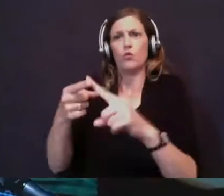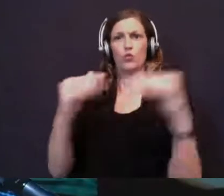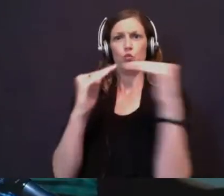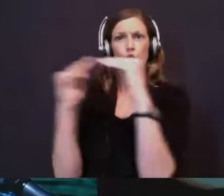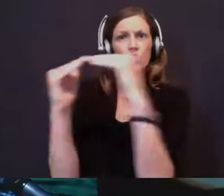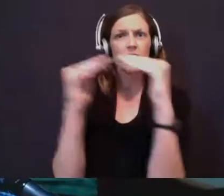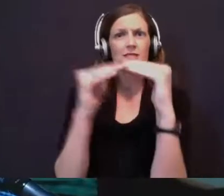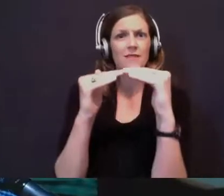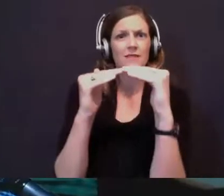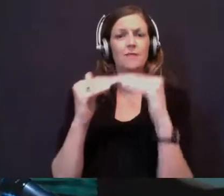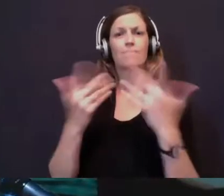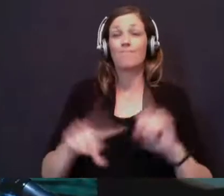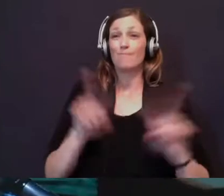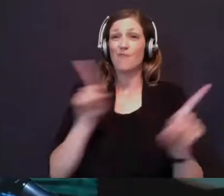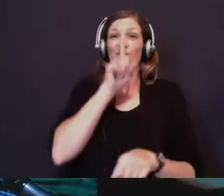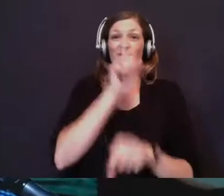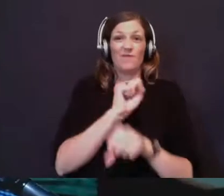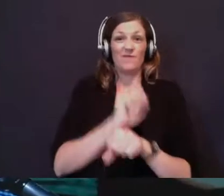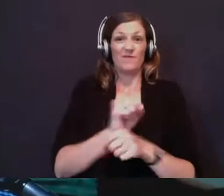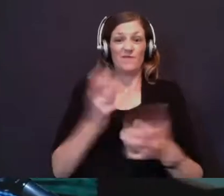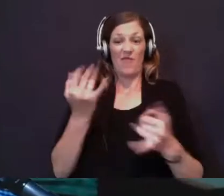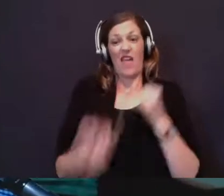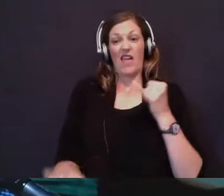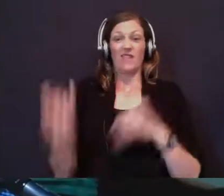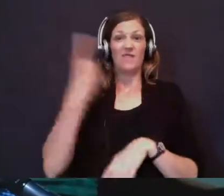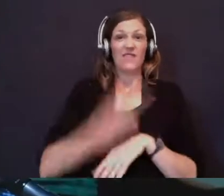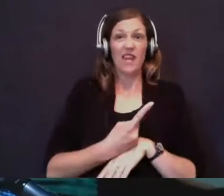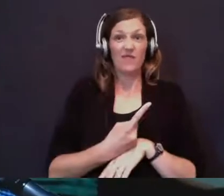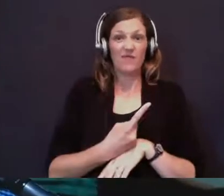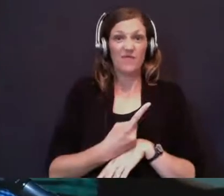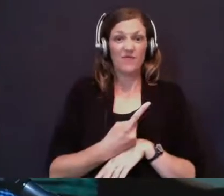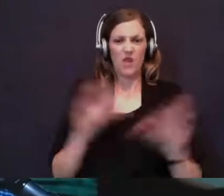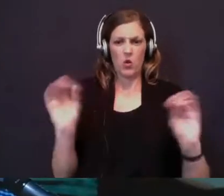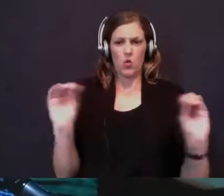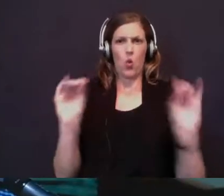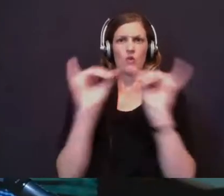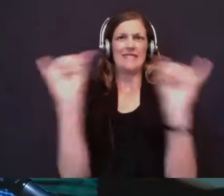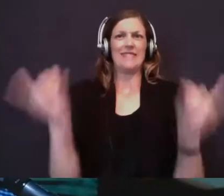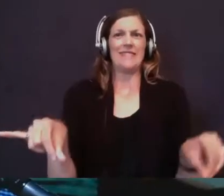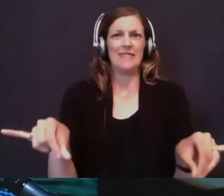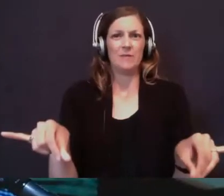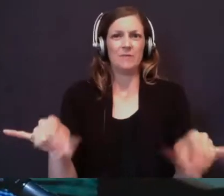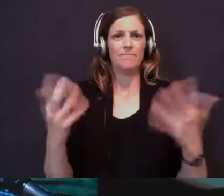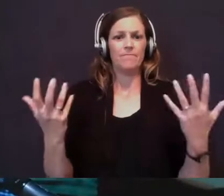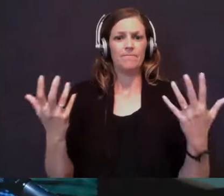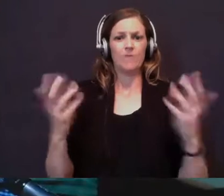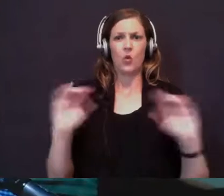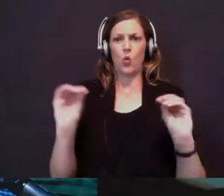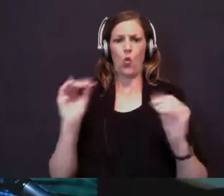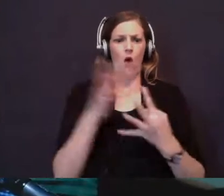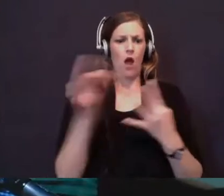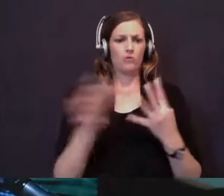But the reality is, at the end of the day, none of these systems, none of these options